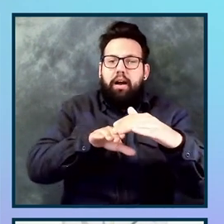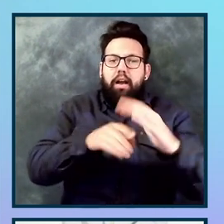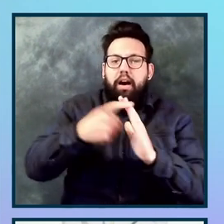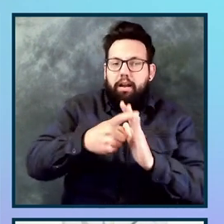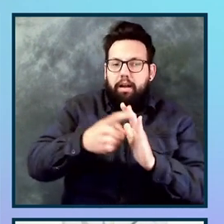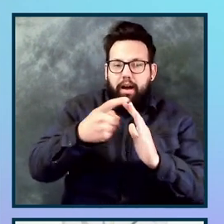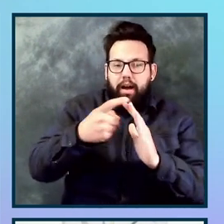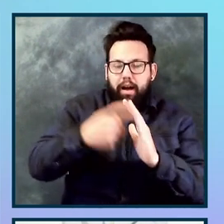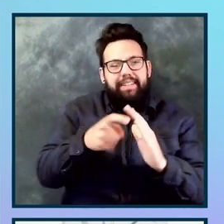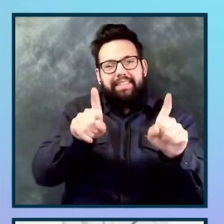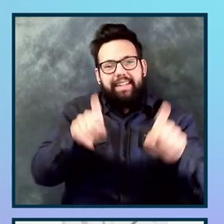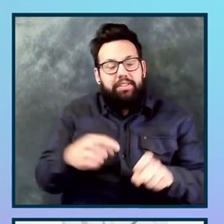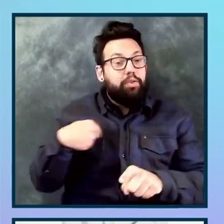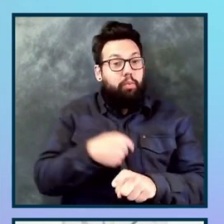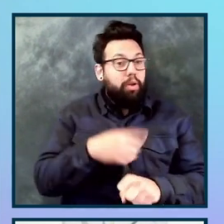Okay.